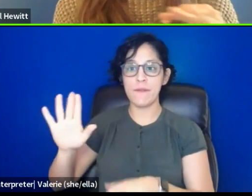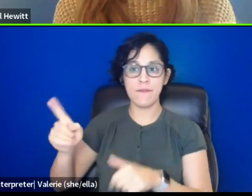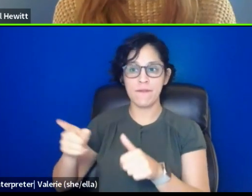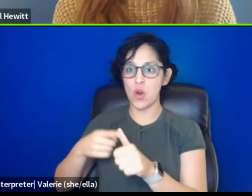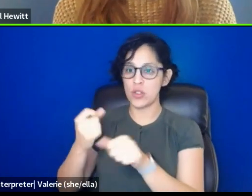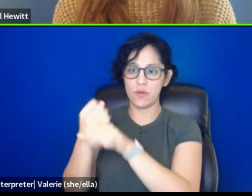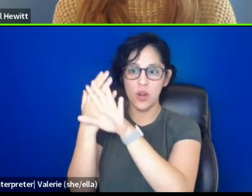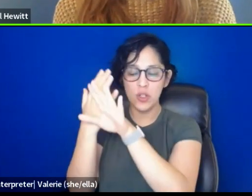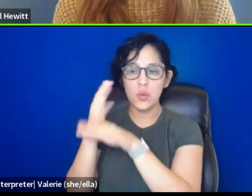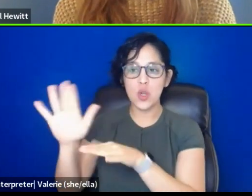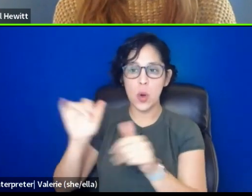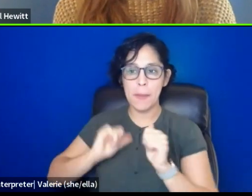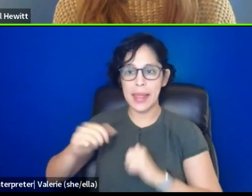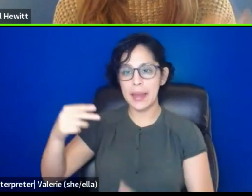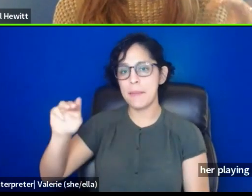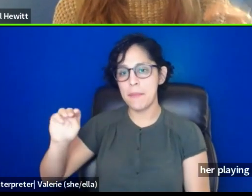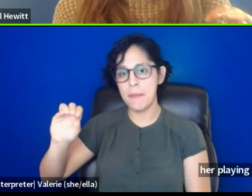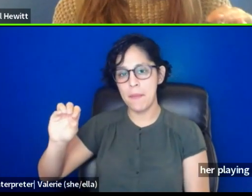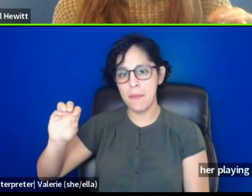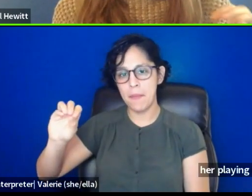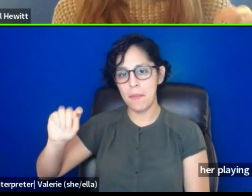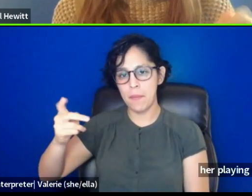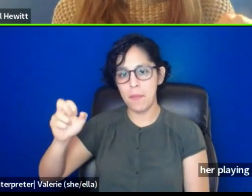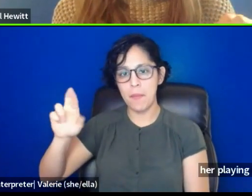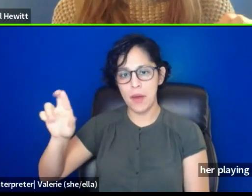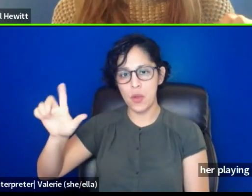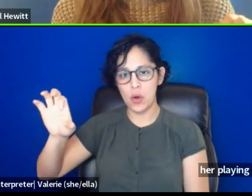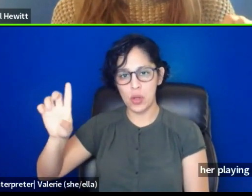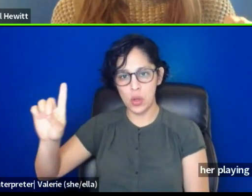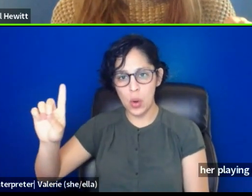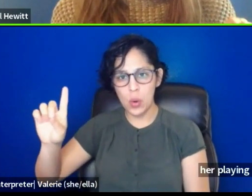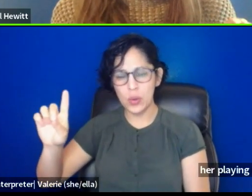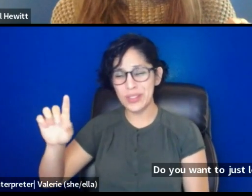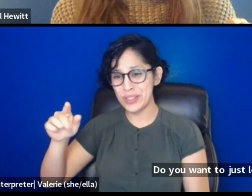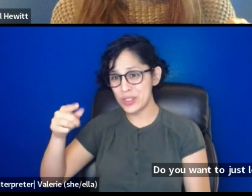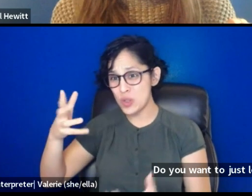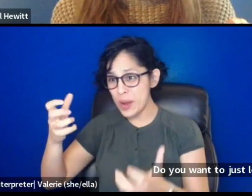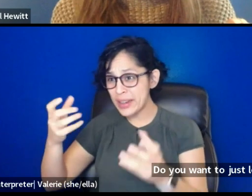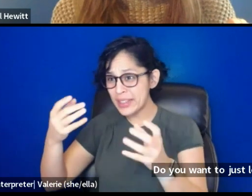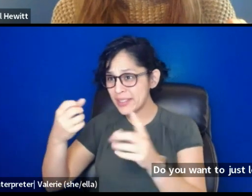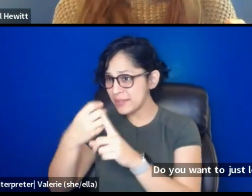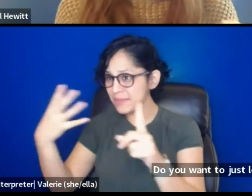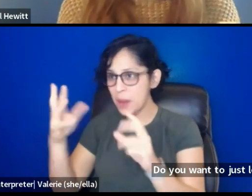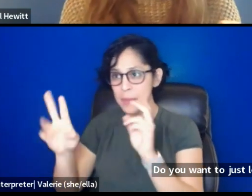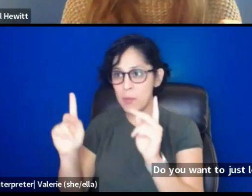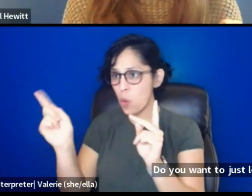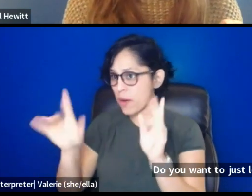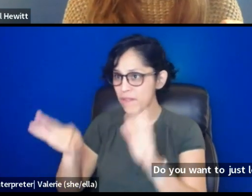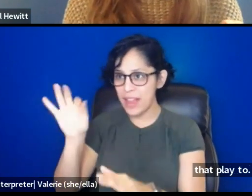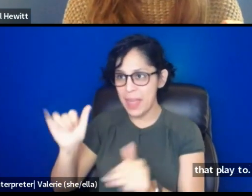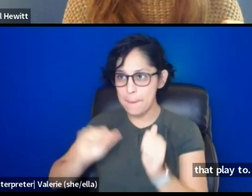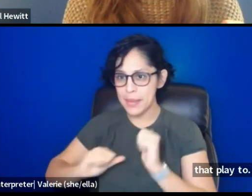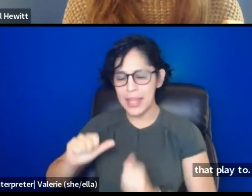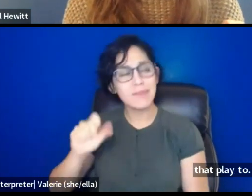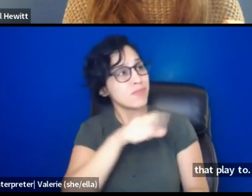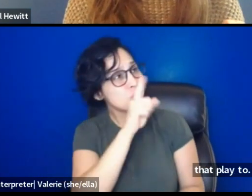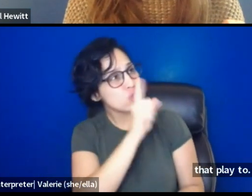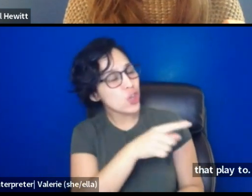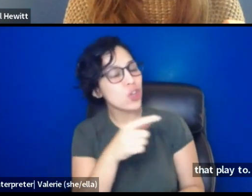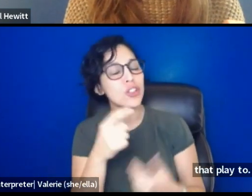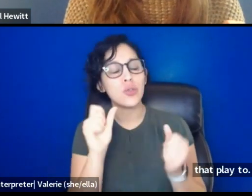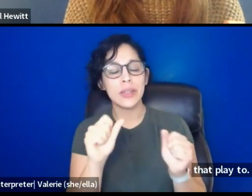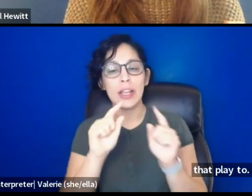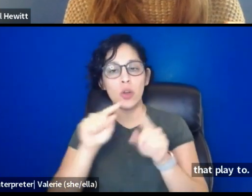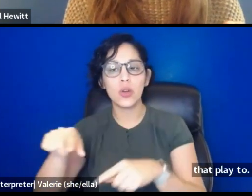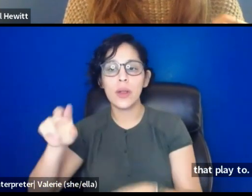It's amazing. Um, do you want to just let folks know where they can read that play too? Sure. Uh, yeah, you can go to, um, it's on